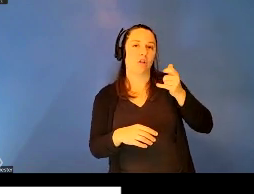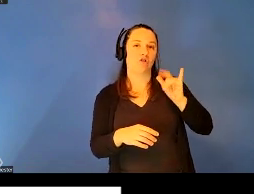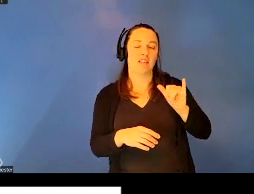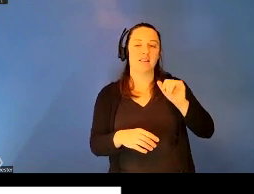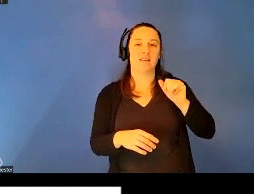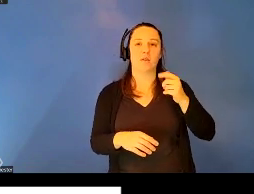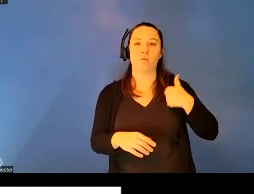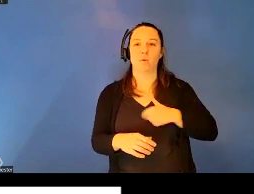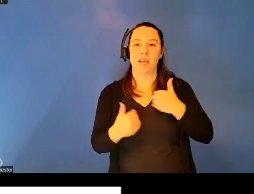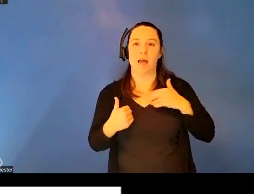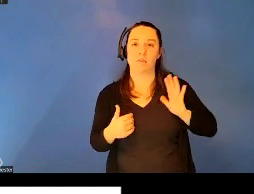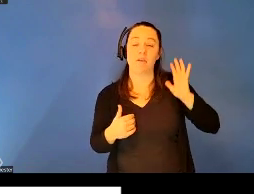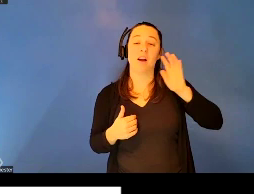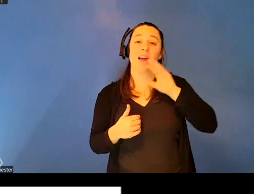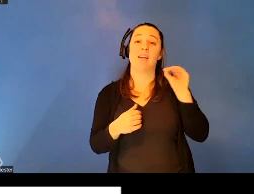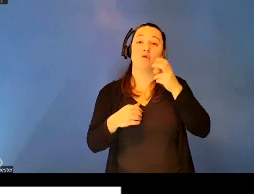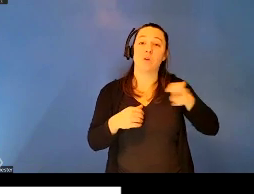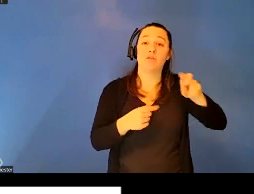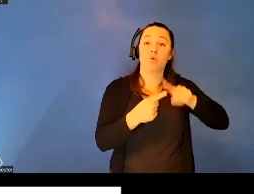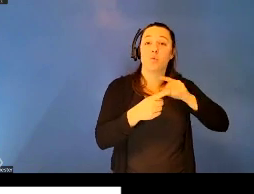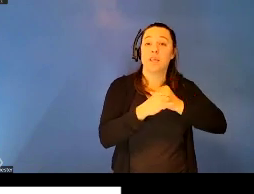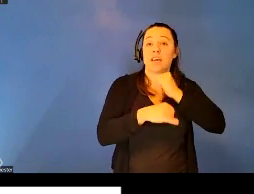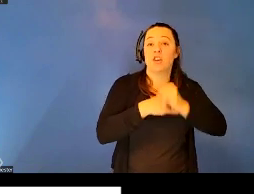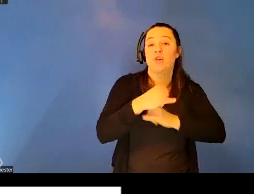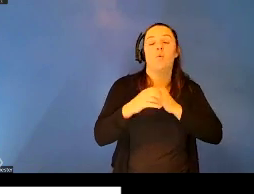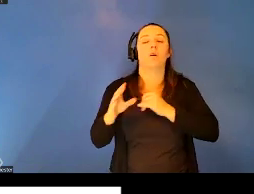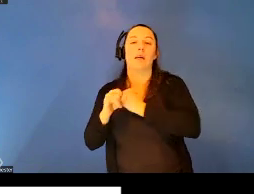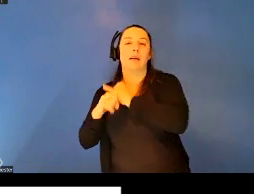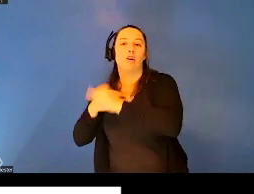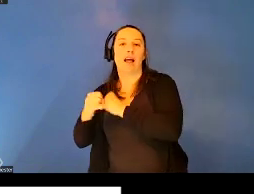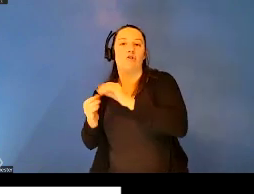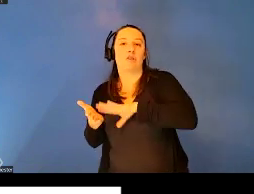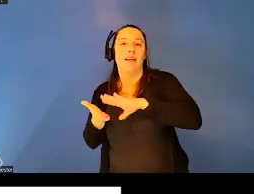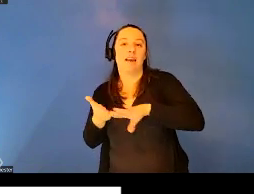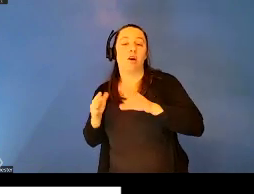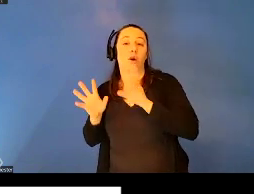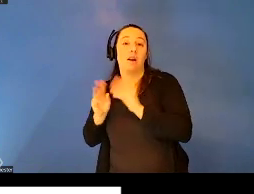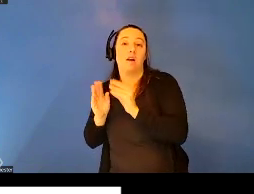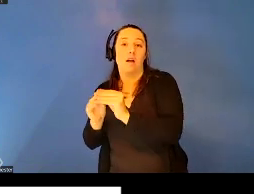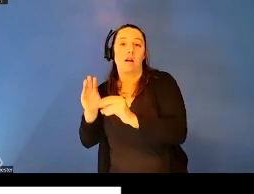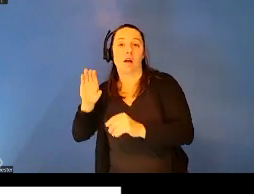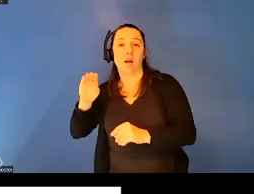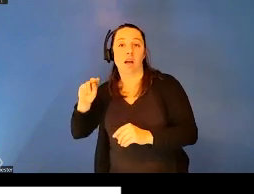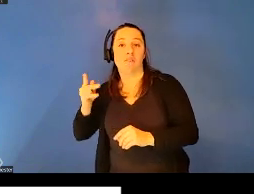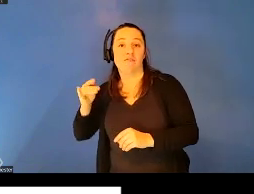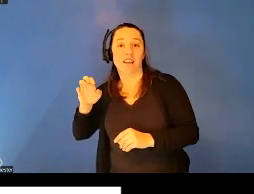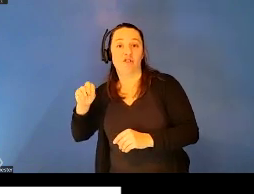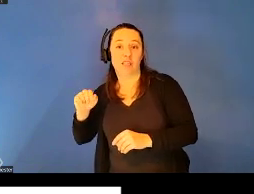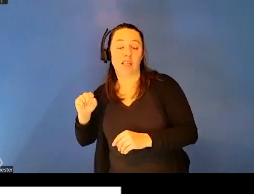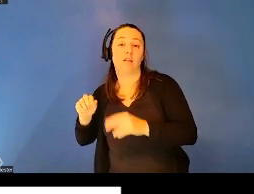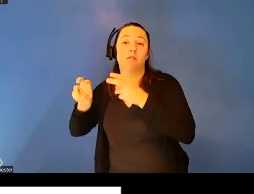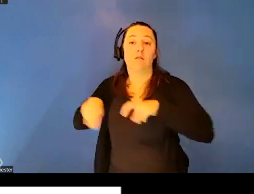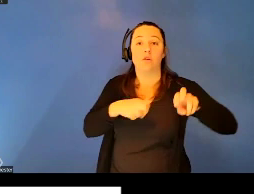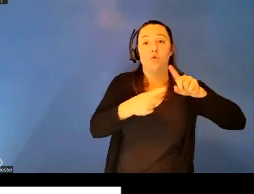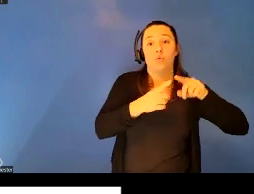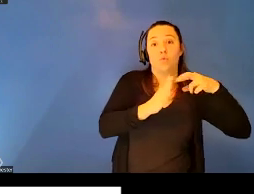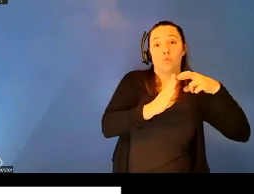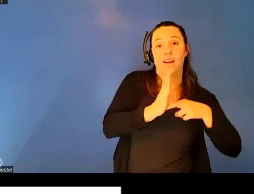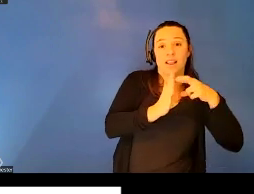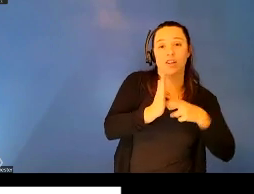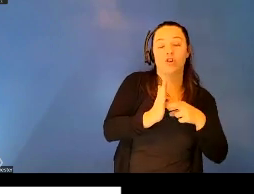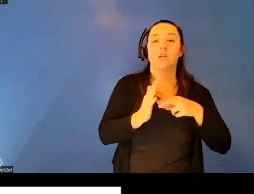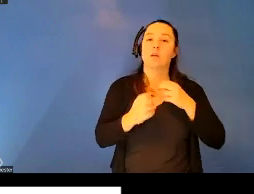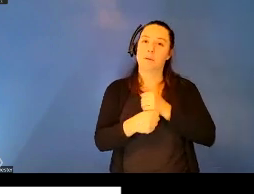sanitary conventions into the international sanitary regulations in some ways ensure their transition while also shifting